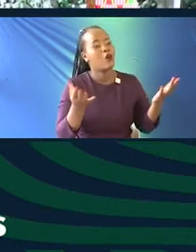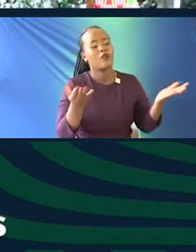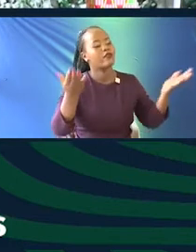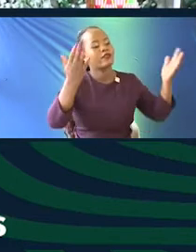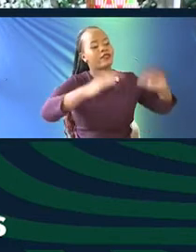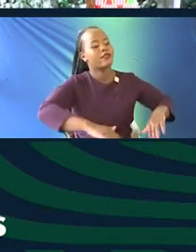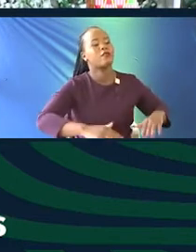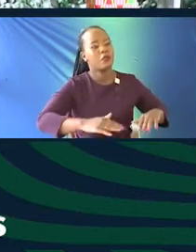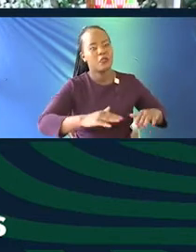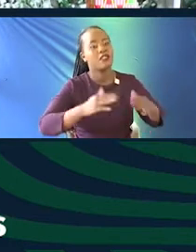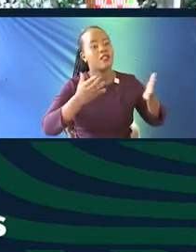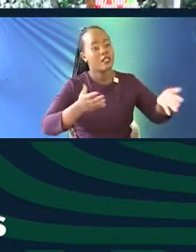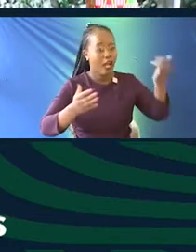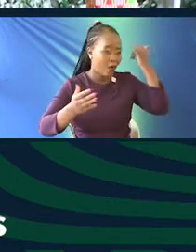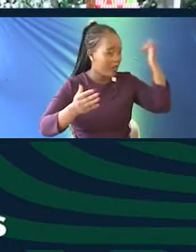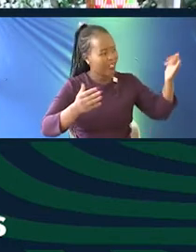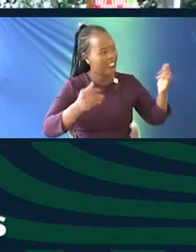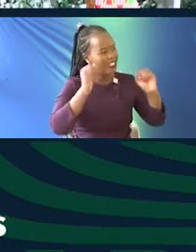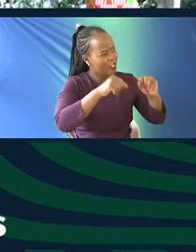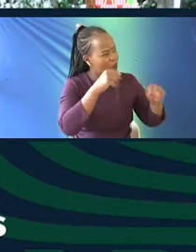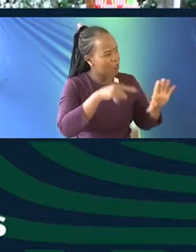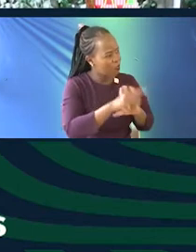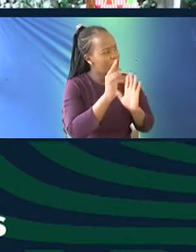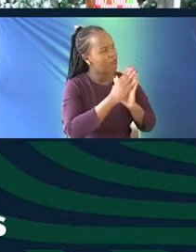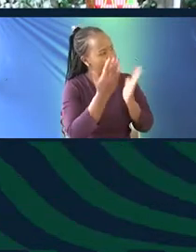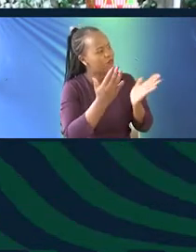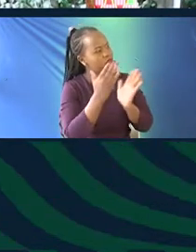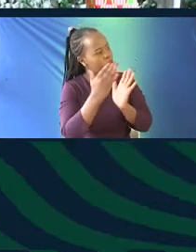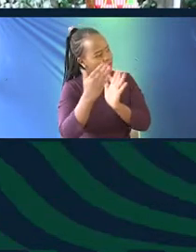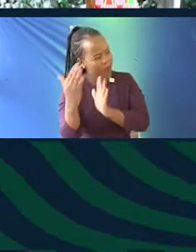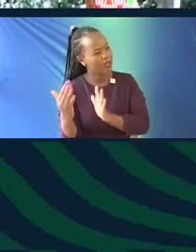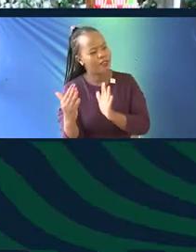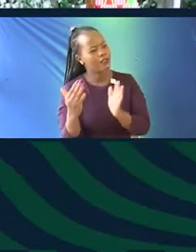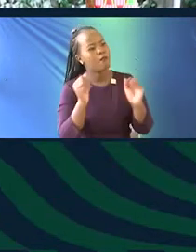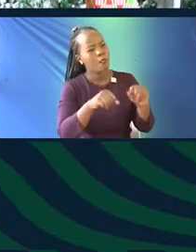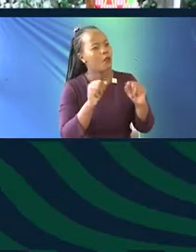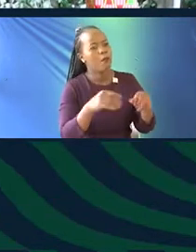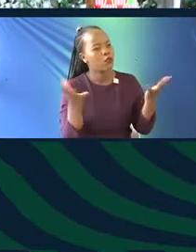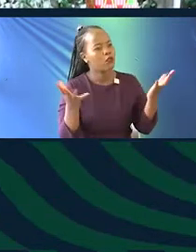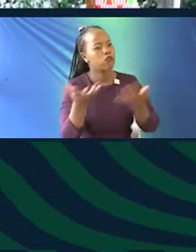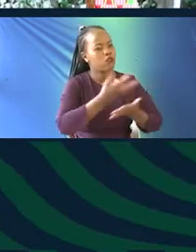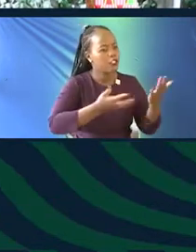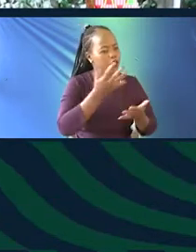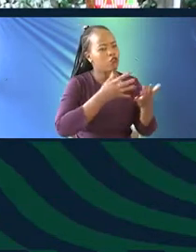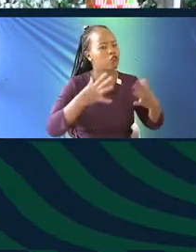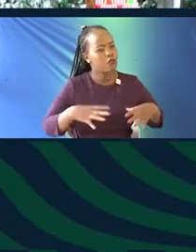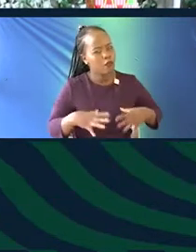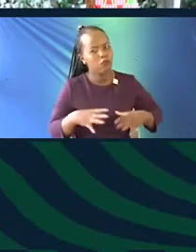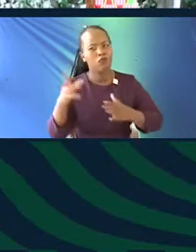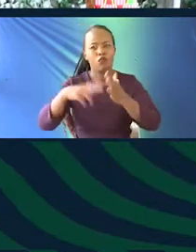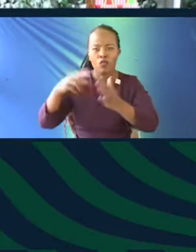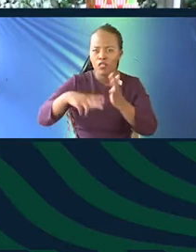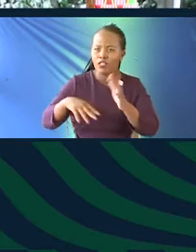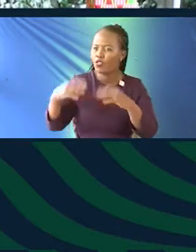demolished. So, the idea that you could go to the library of the social hall to really either interact with people or read